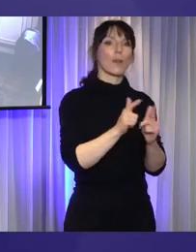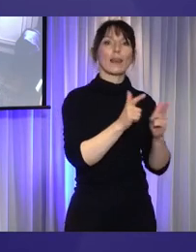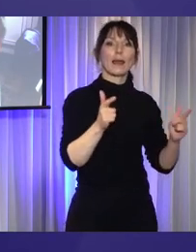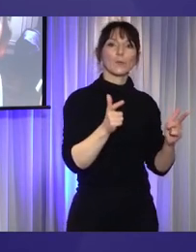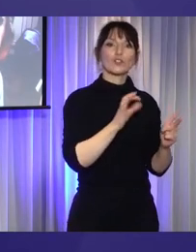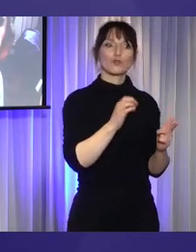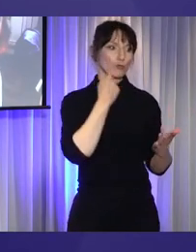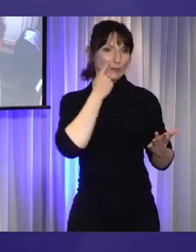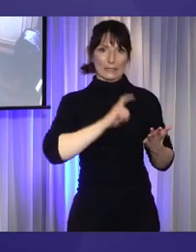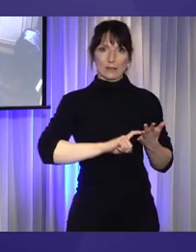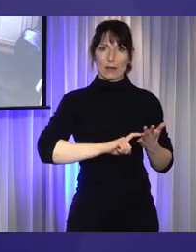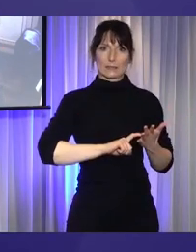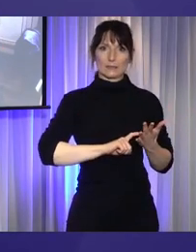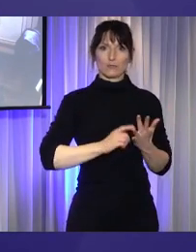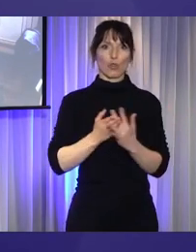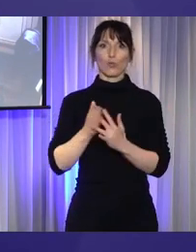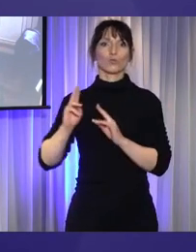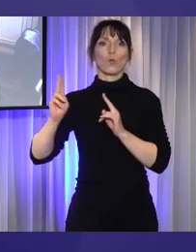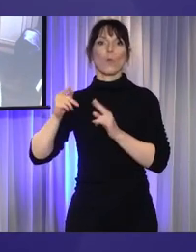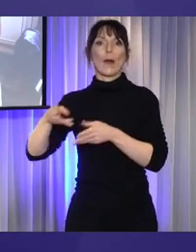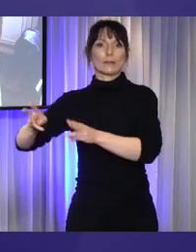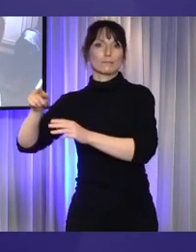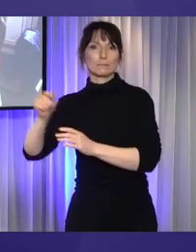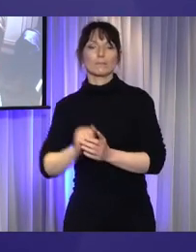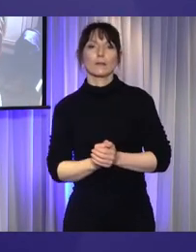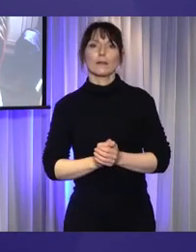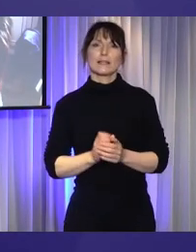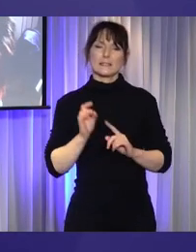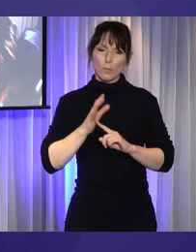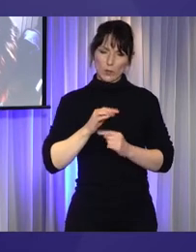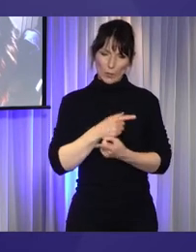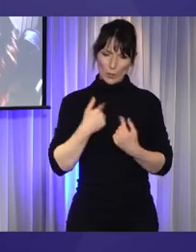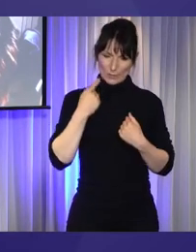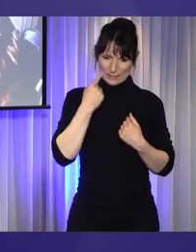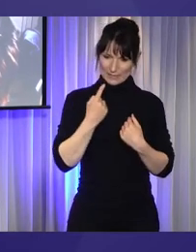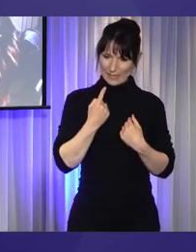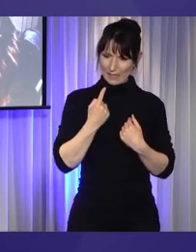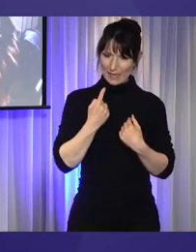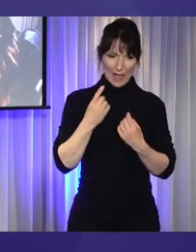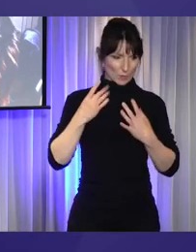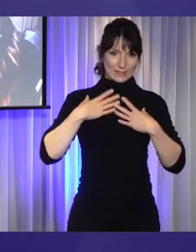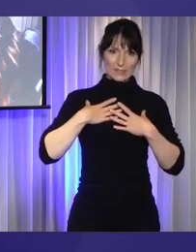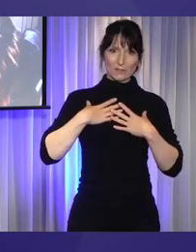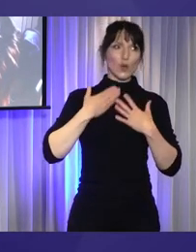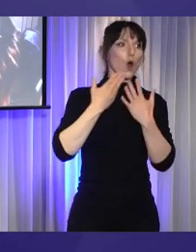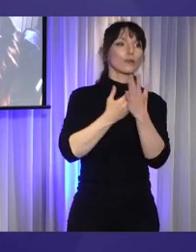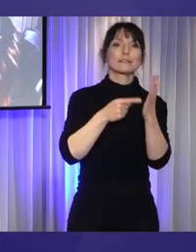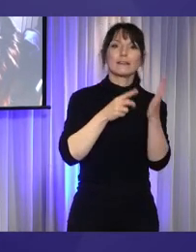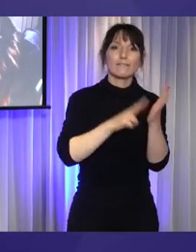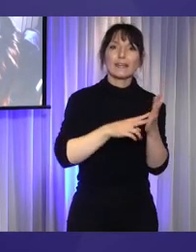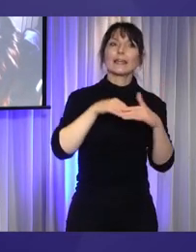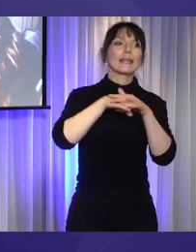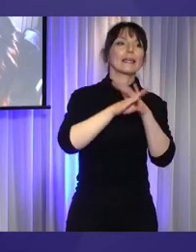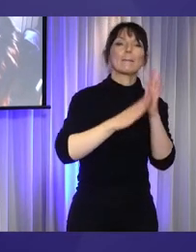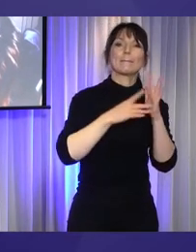by our government. It is crucial that we see ourselves represented in today's media and television to ensure